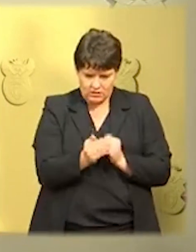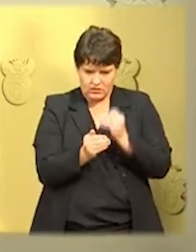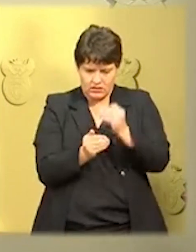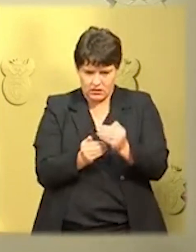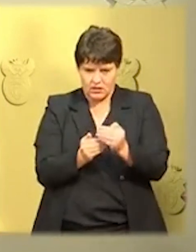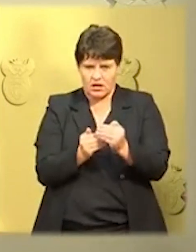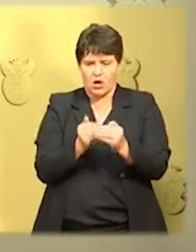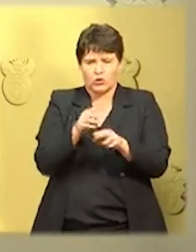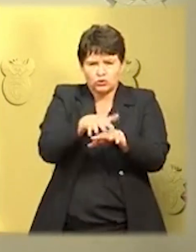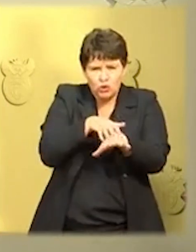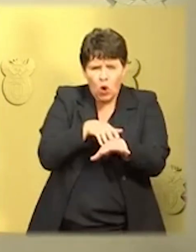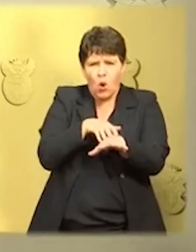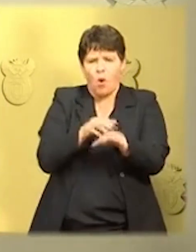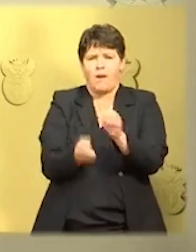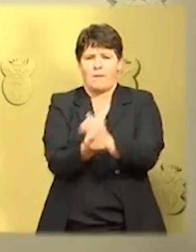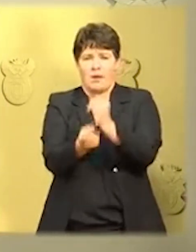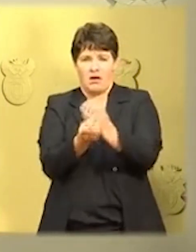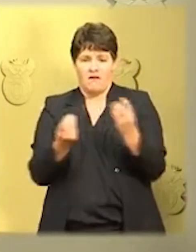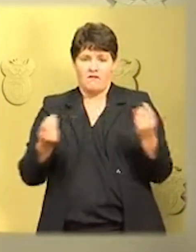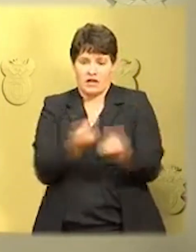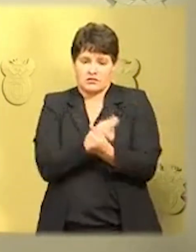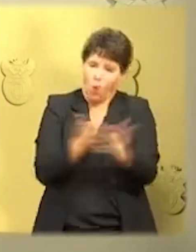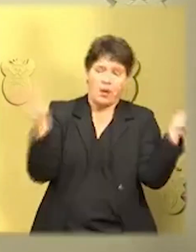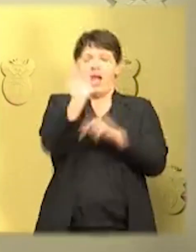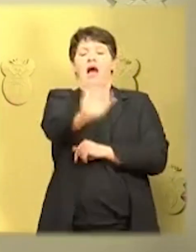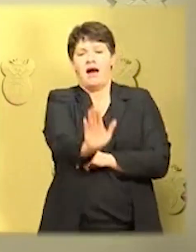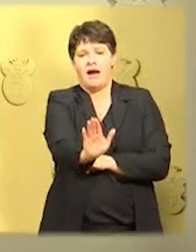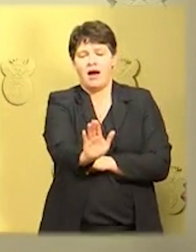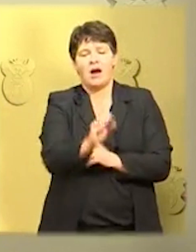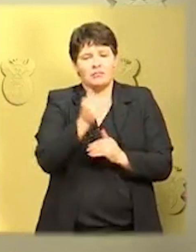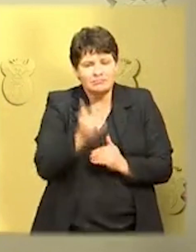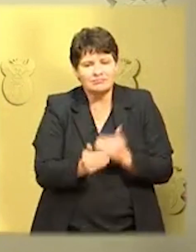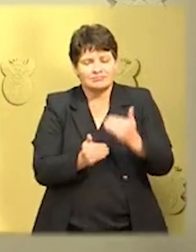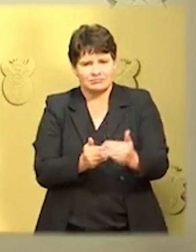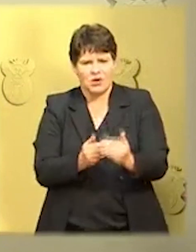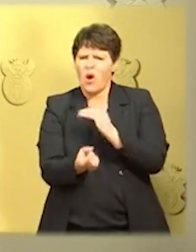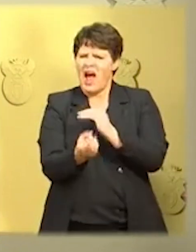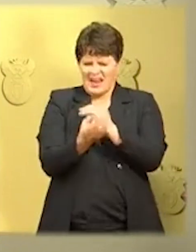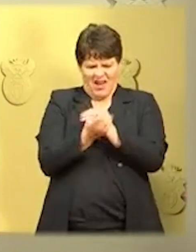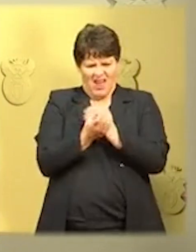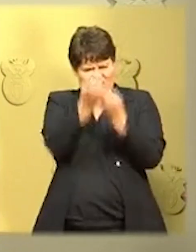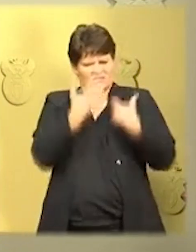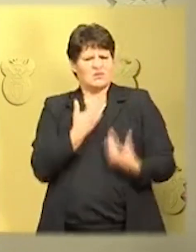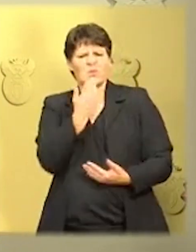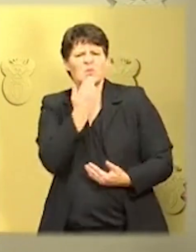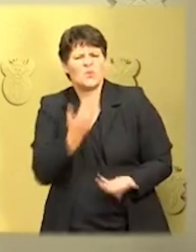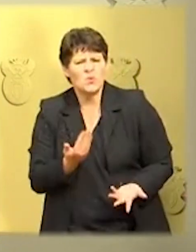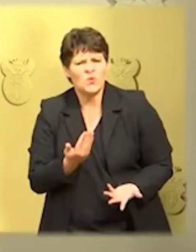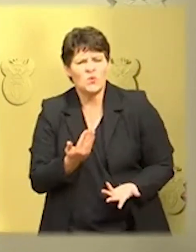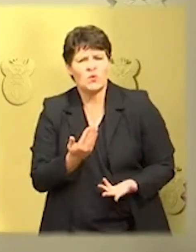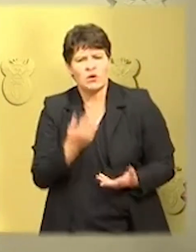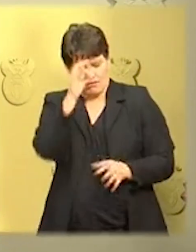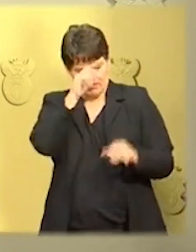This approach is guided by the advice from scientists who have advised that an abrupt